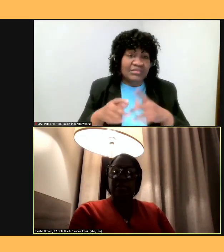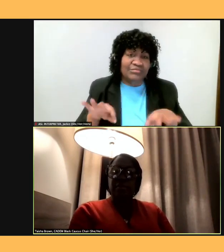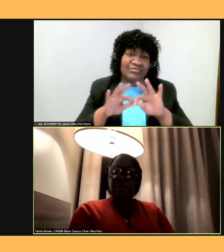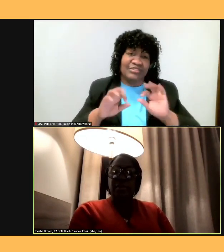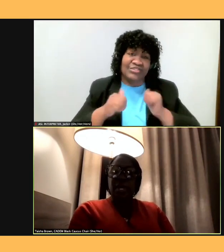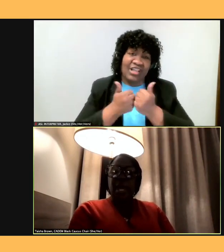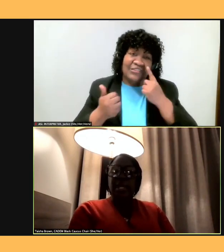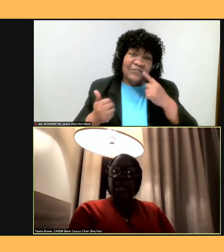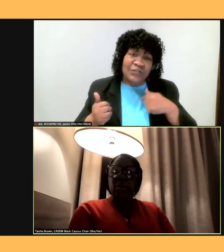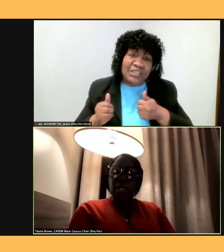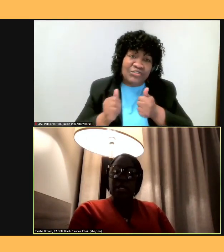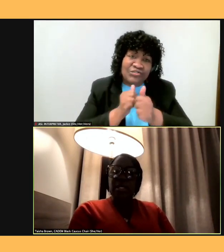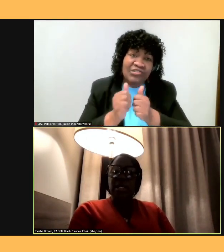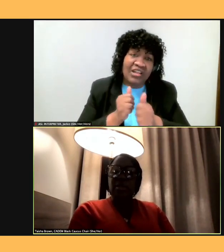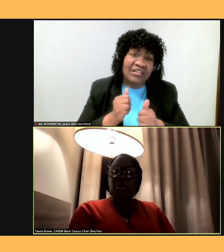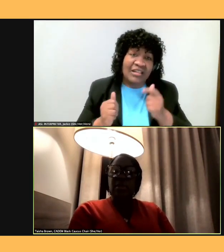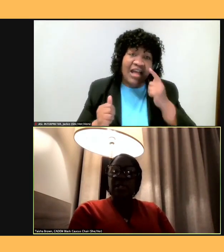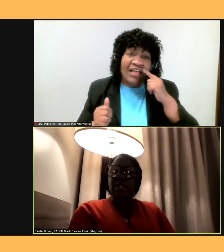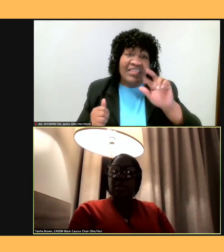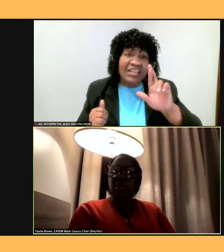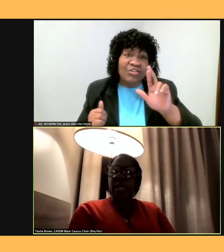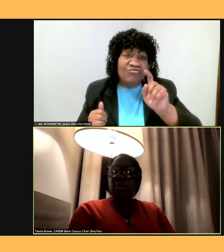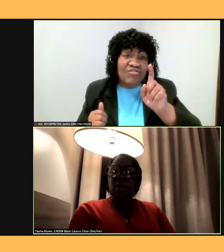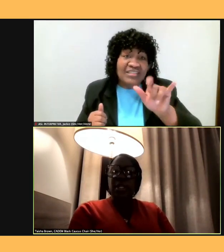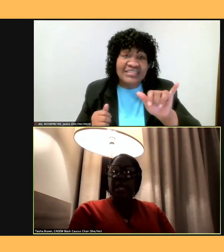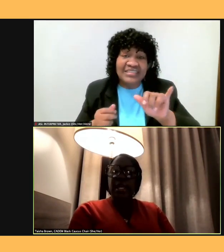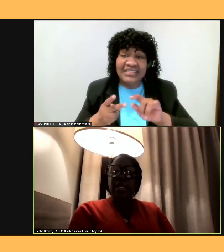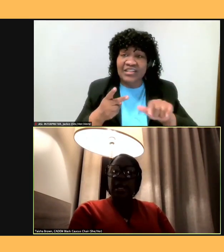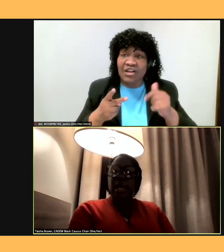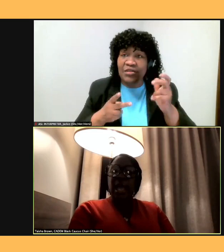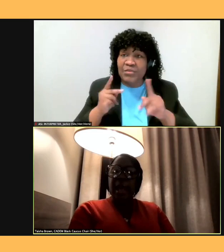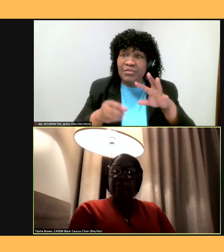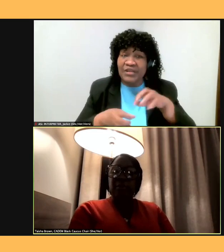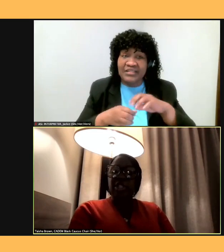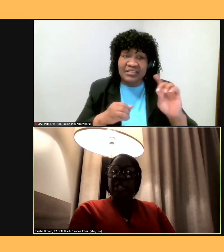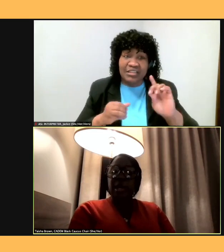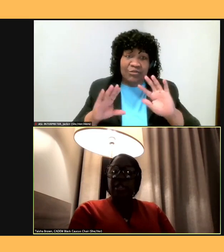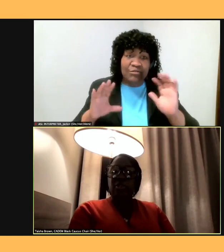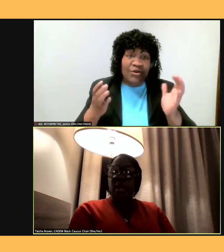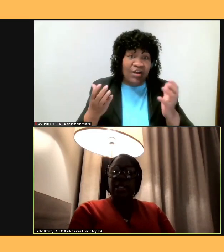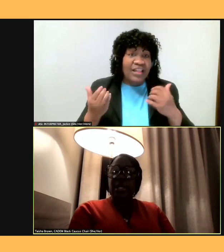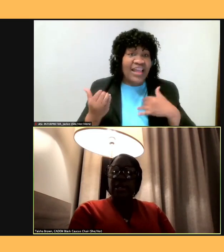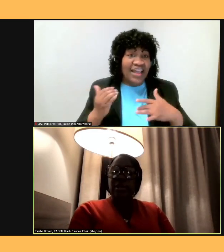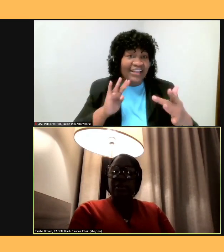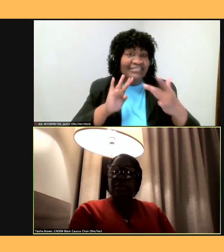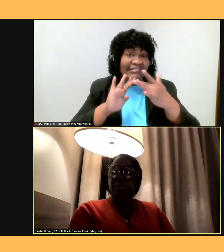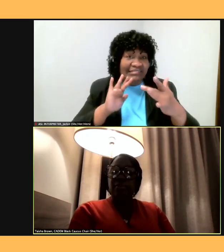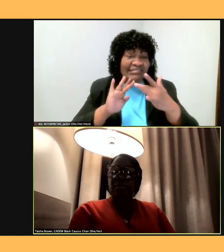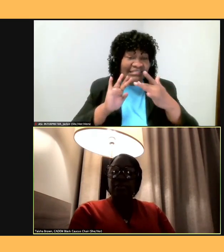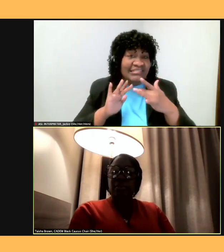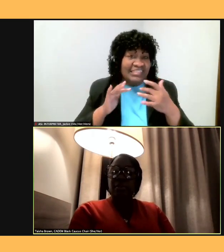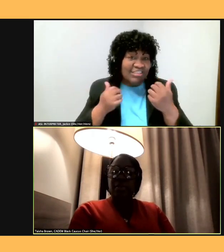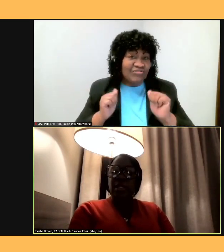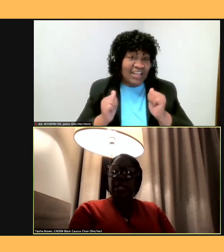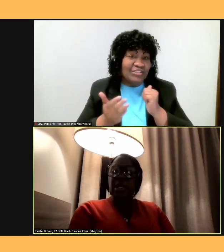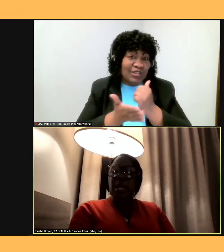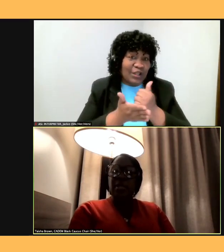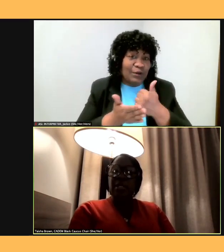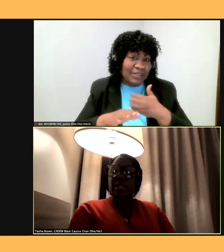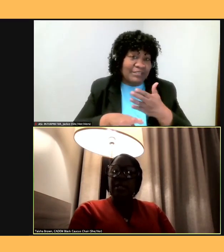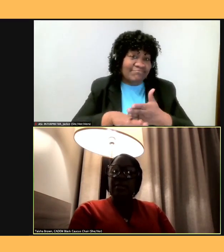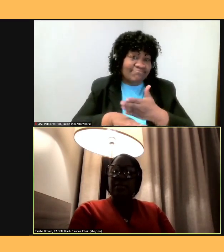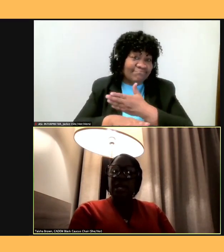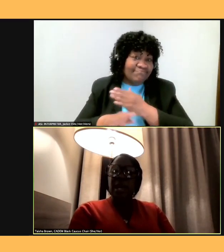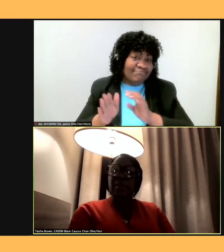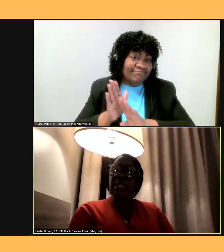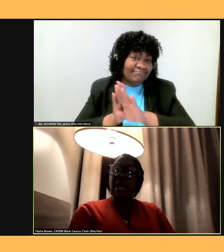thank Rusty and those of the Democratic Party that have reached out and tried to help. Think about this. How many